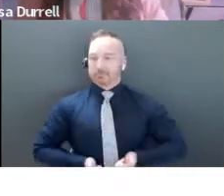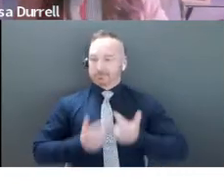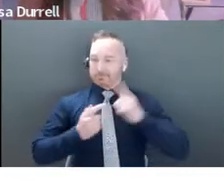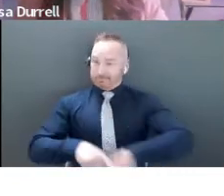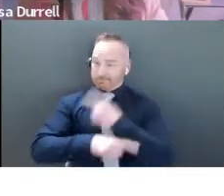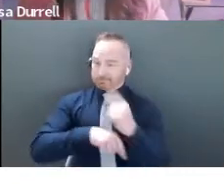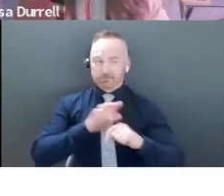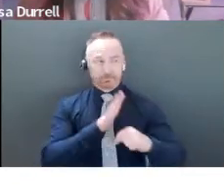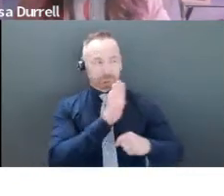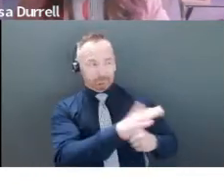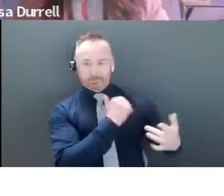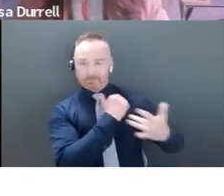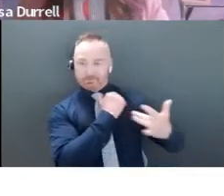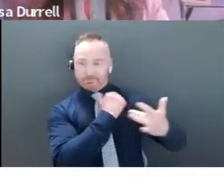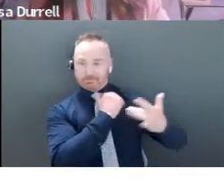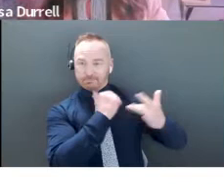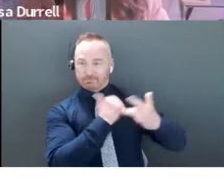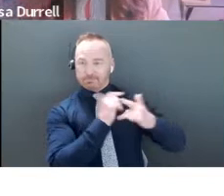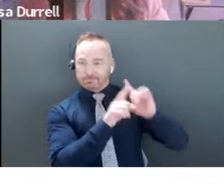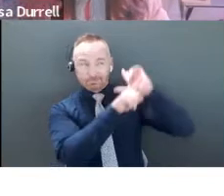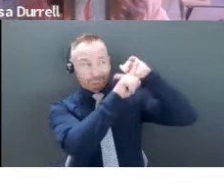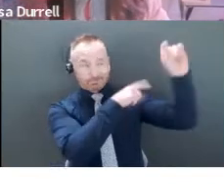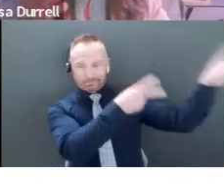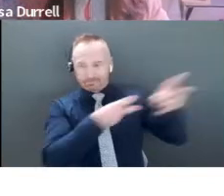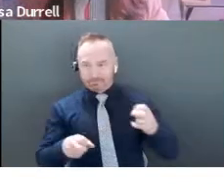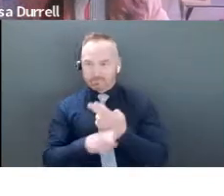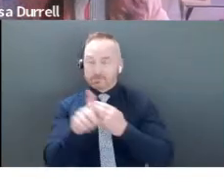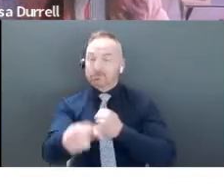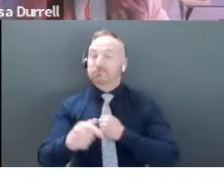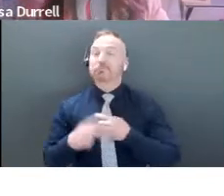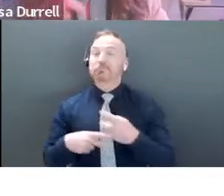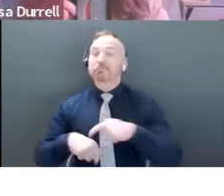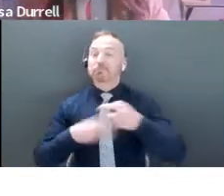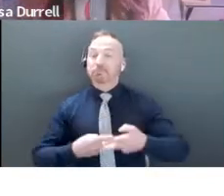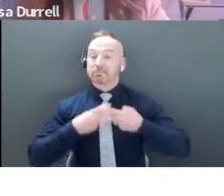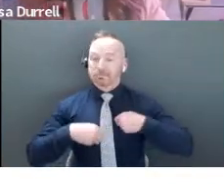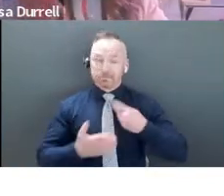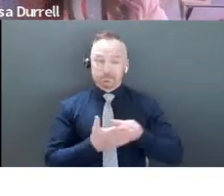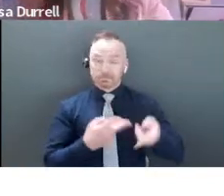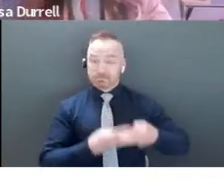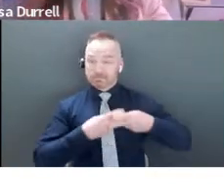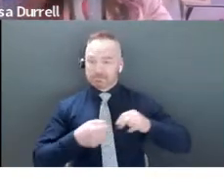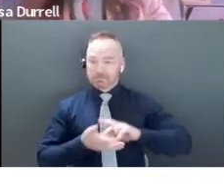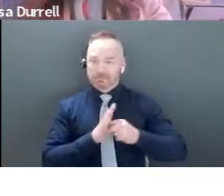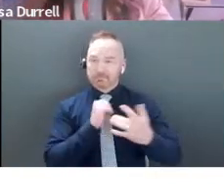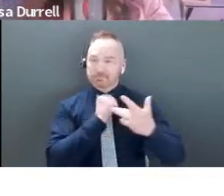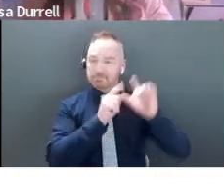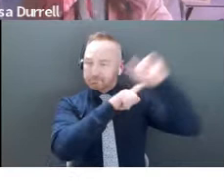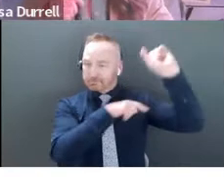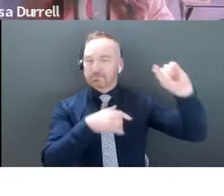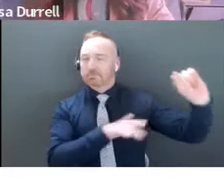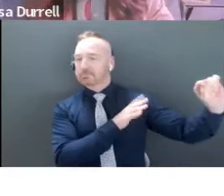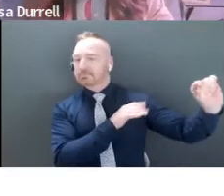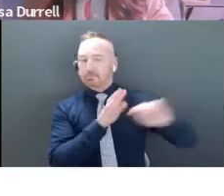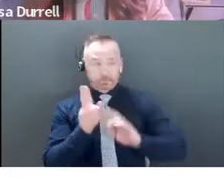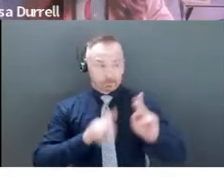Yes, it saves time. Yes, it saves money. But it's now life-saving technology. And you better believe that everybody that saw this pitch